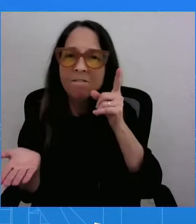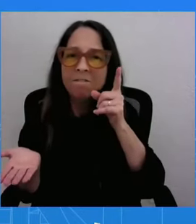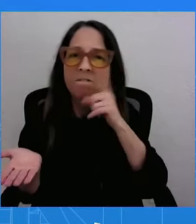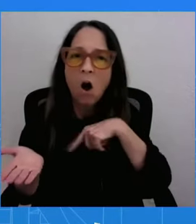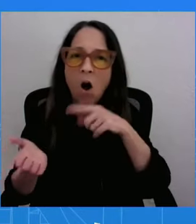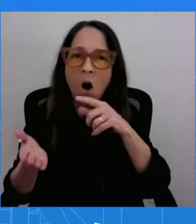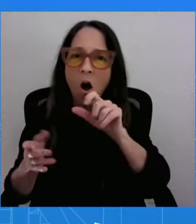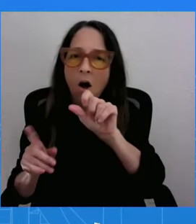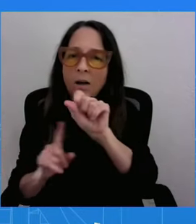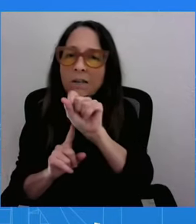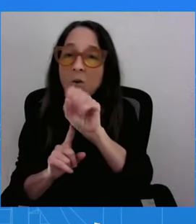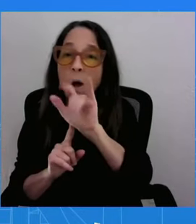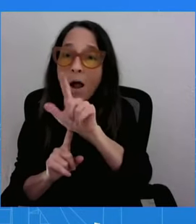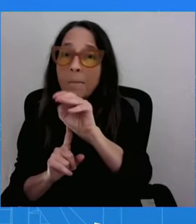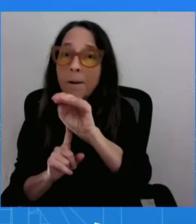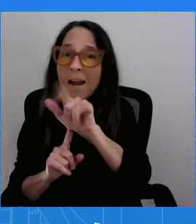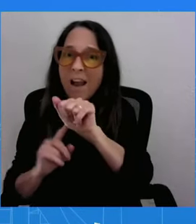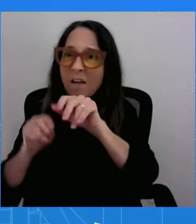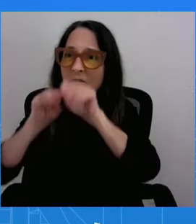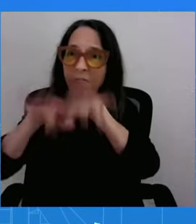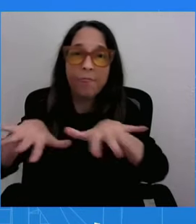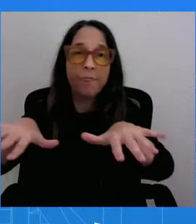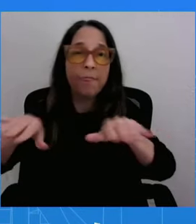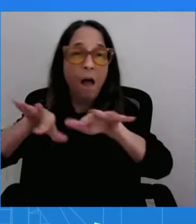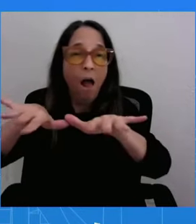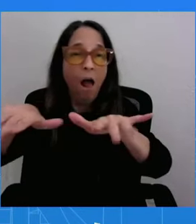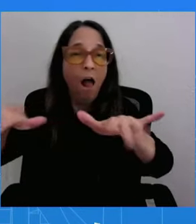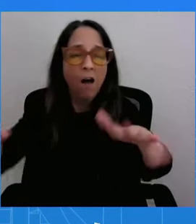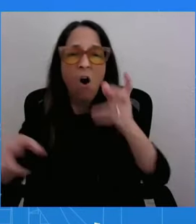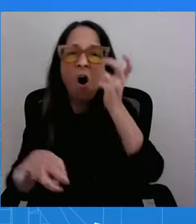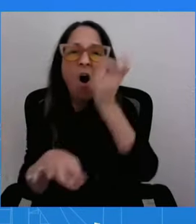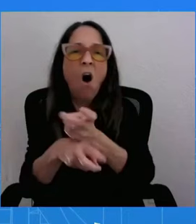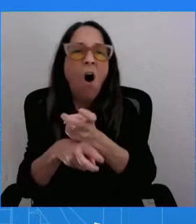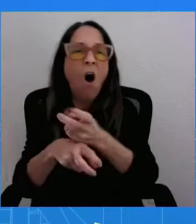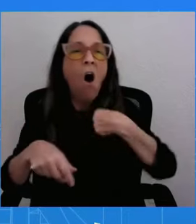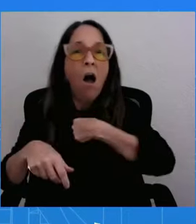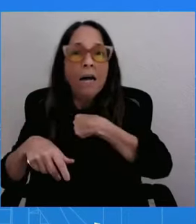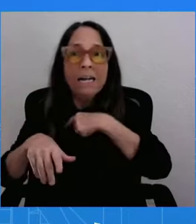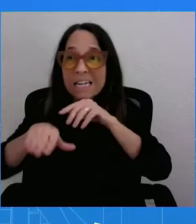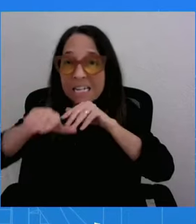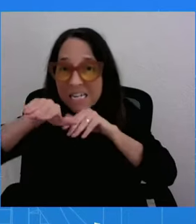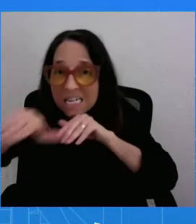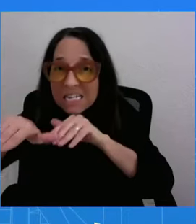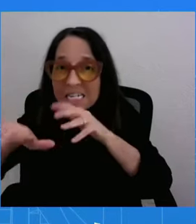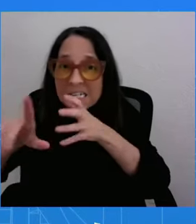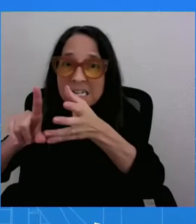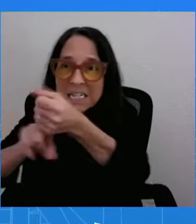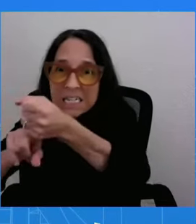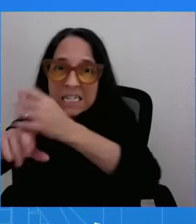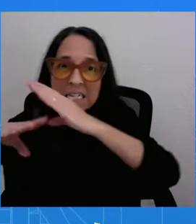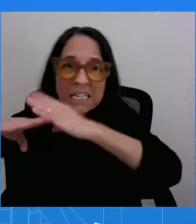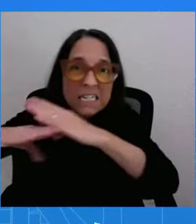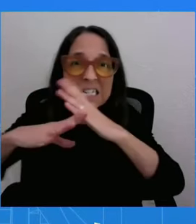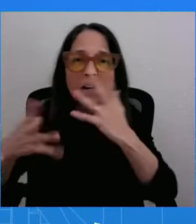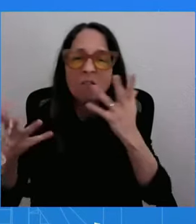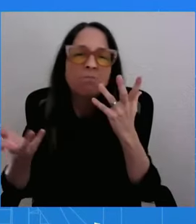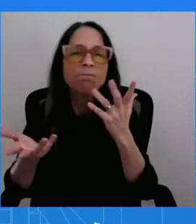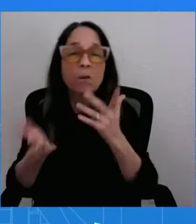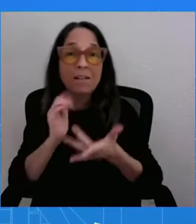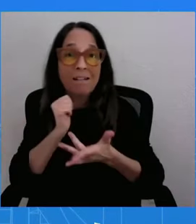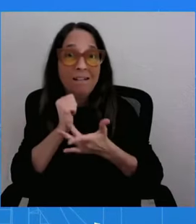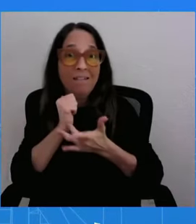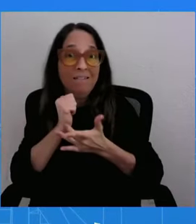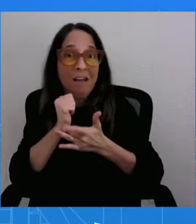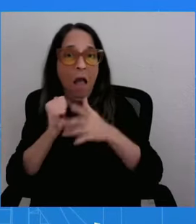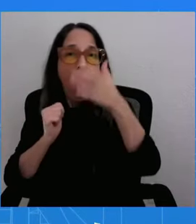incredibly difficult to shut down. So, yes, we believe tech companies need to be aware of these activities. We